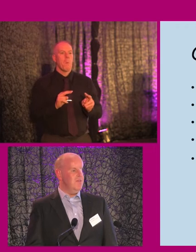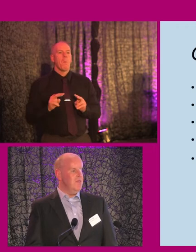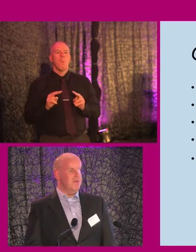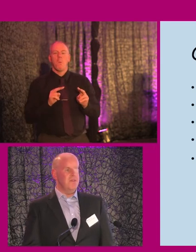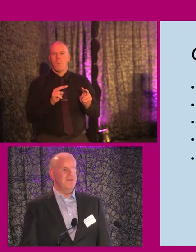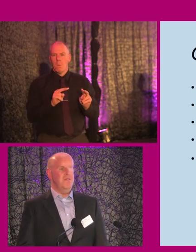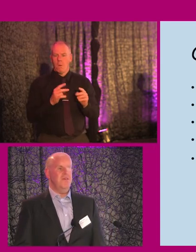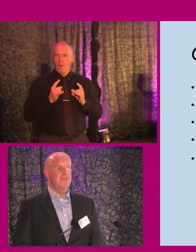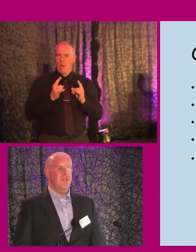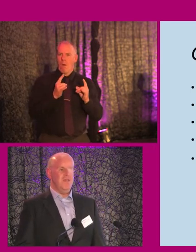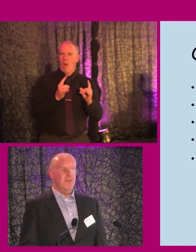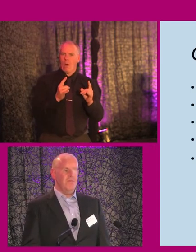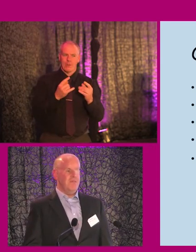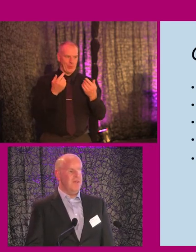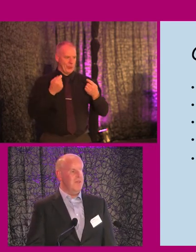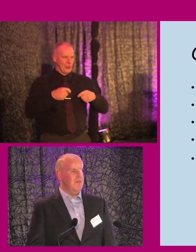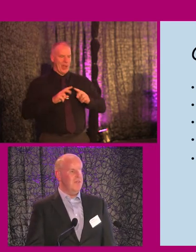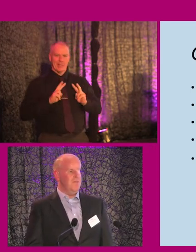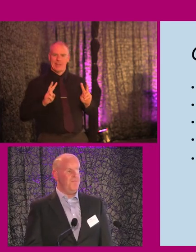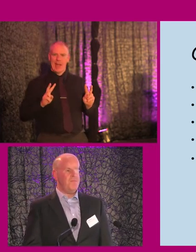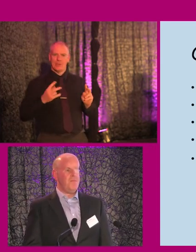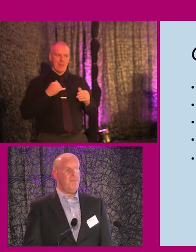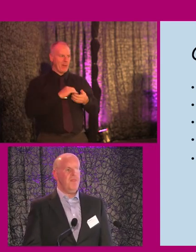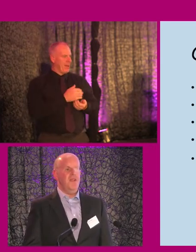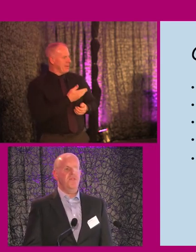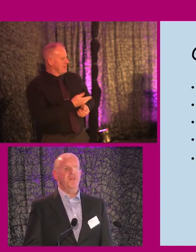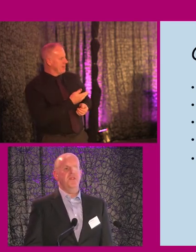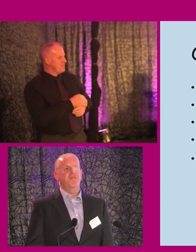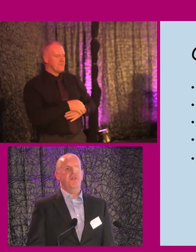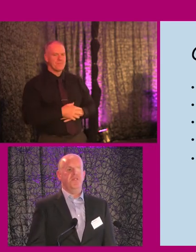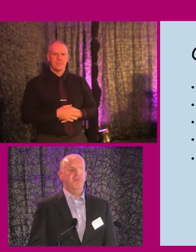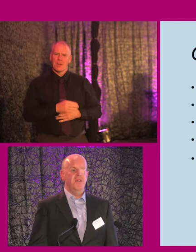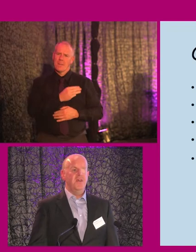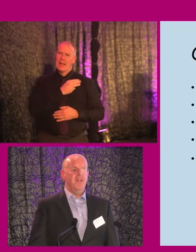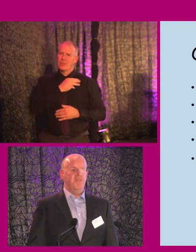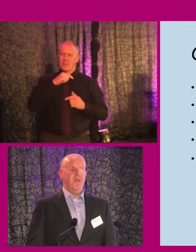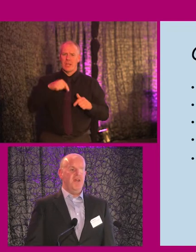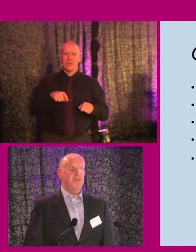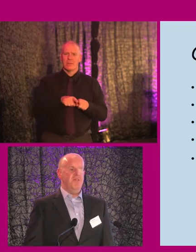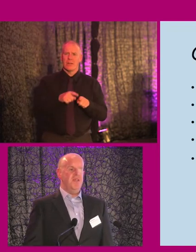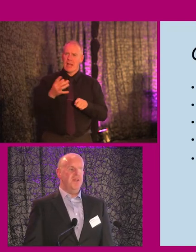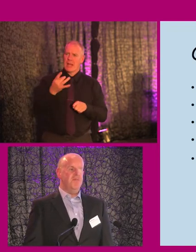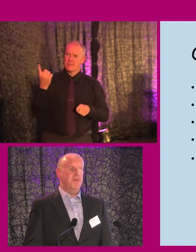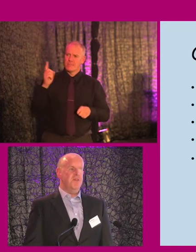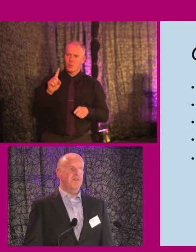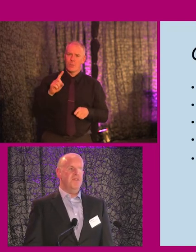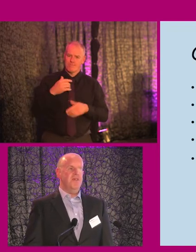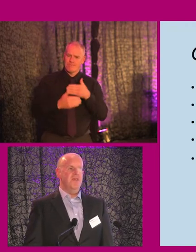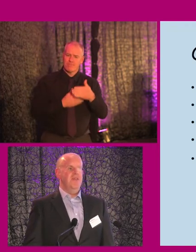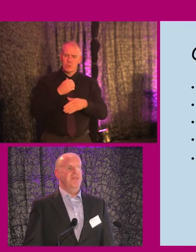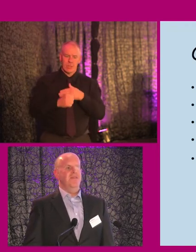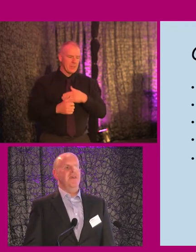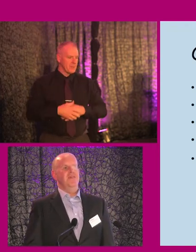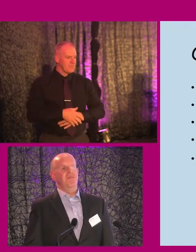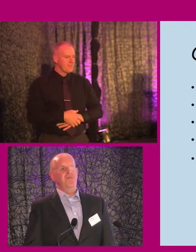And it's a real honour to share the stage here with my colleagues. And it's a real pleasure to have been asked by the NDA to come along here and talk today.